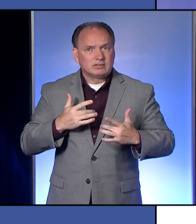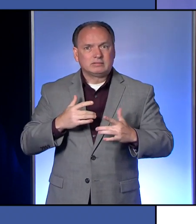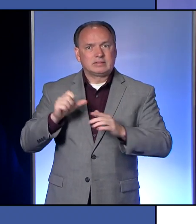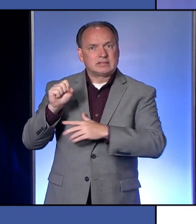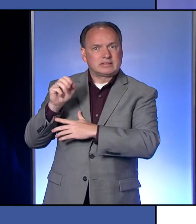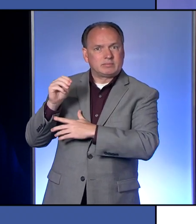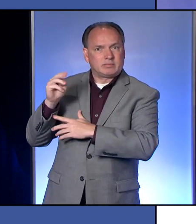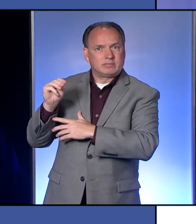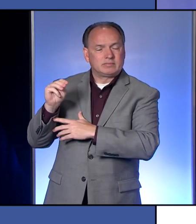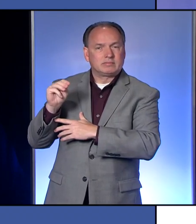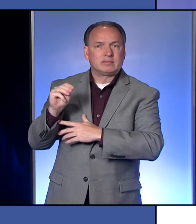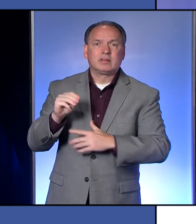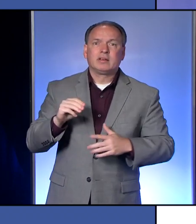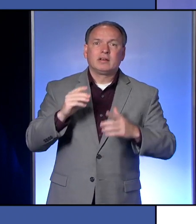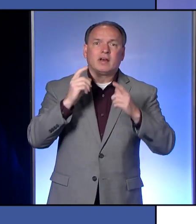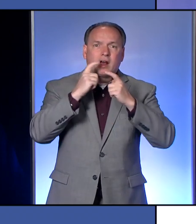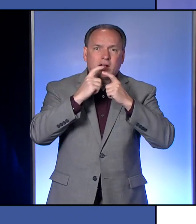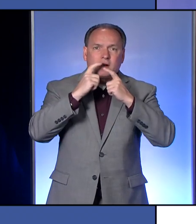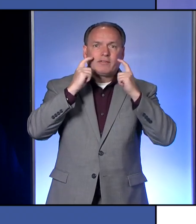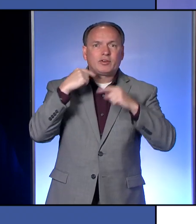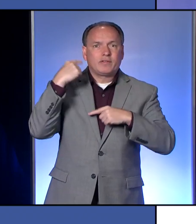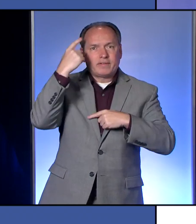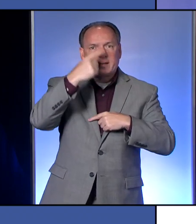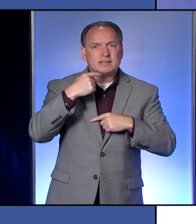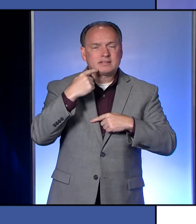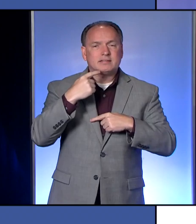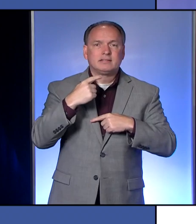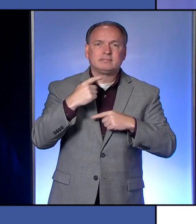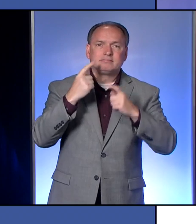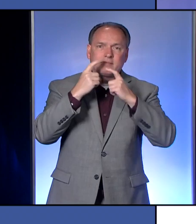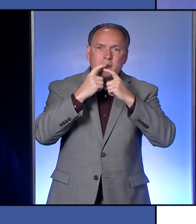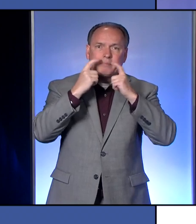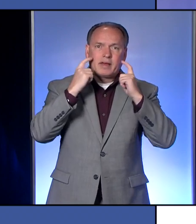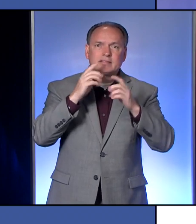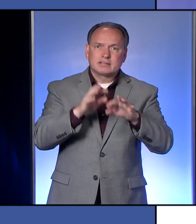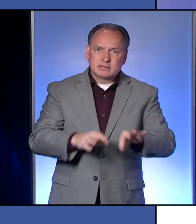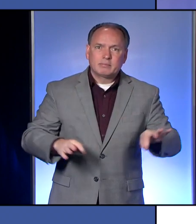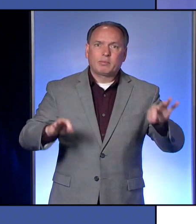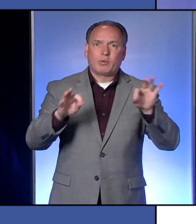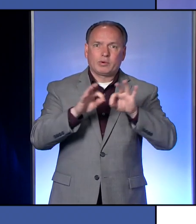And cover your face. Wear a mask when leaving your home.